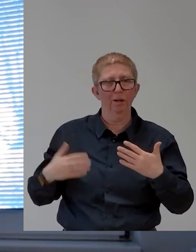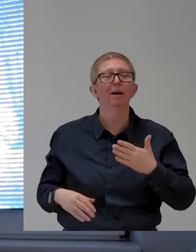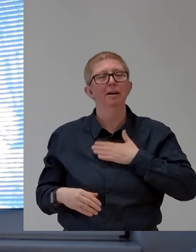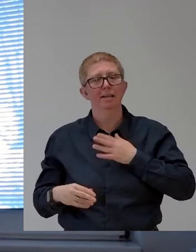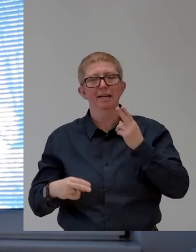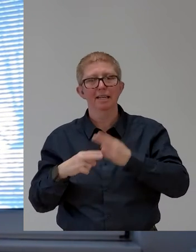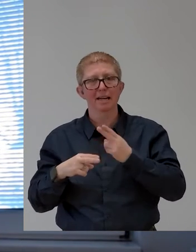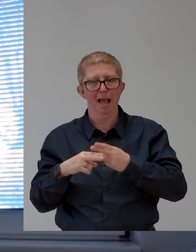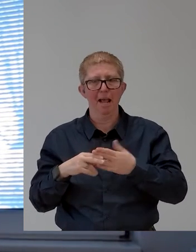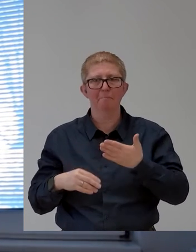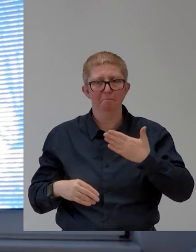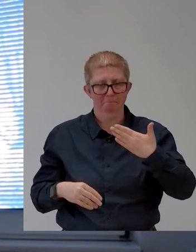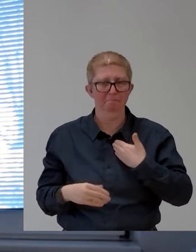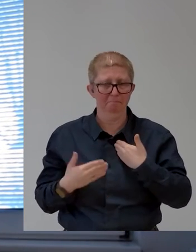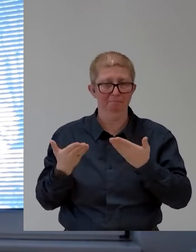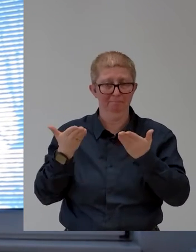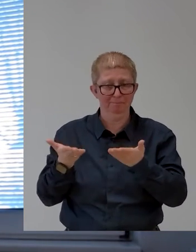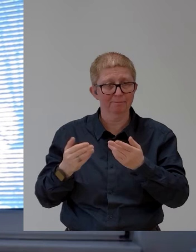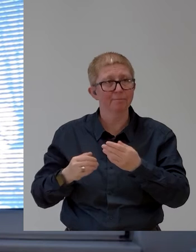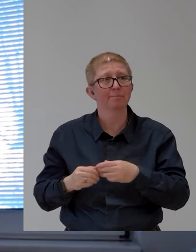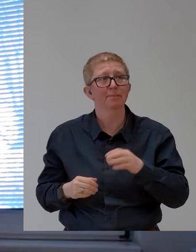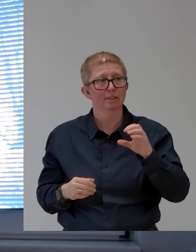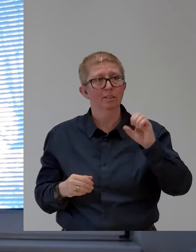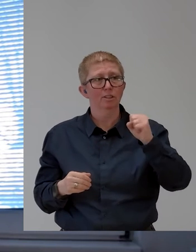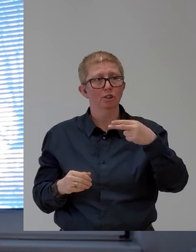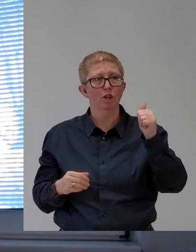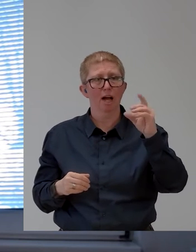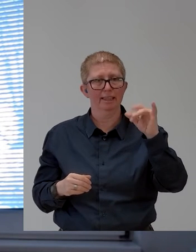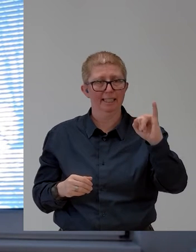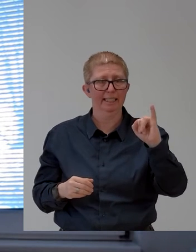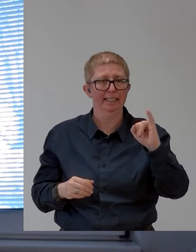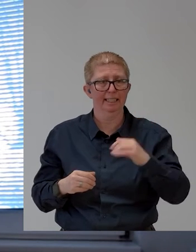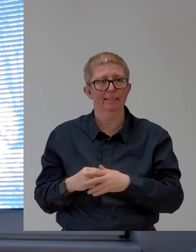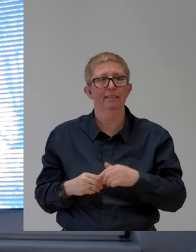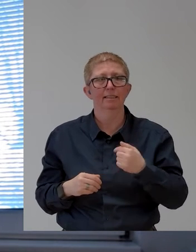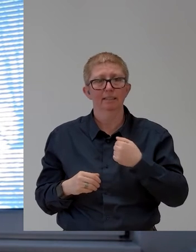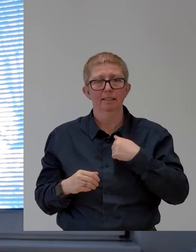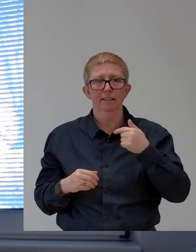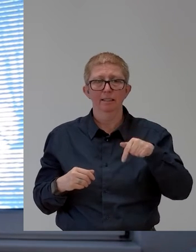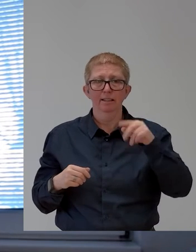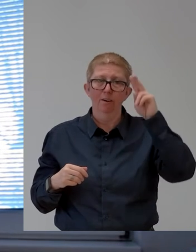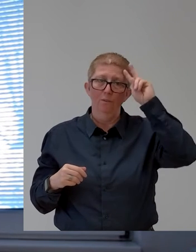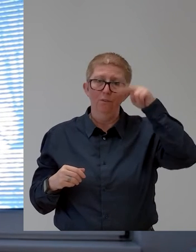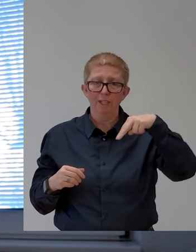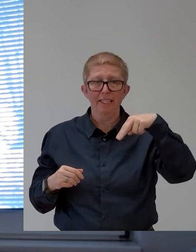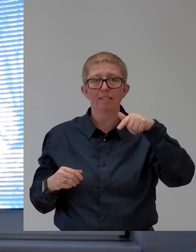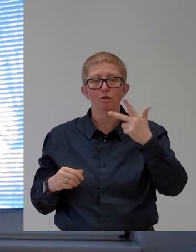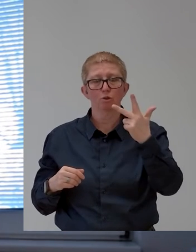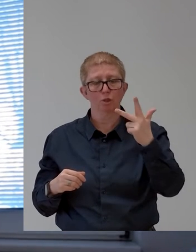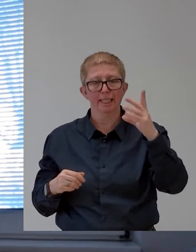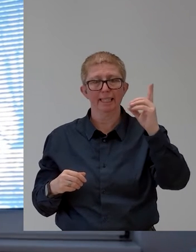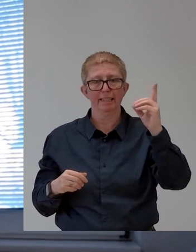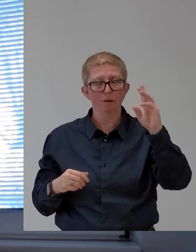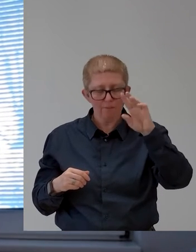also based in Vienna. I work for the World Wide Web Consortium, W3C, which is an